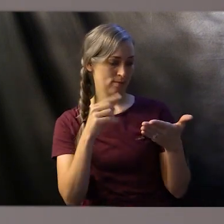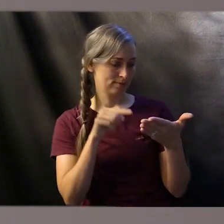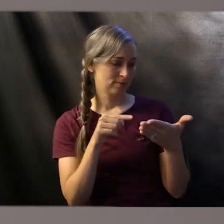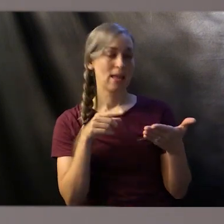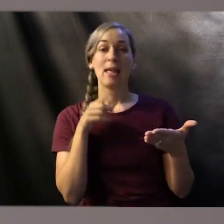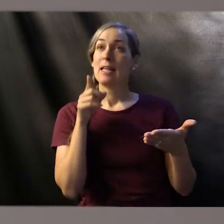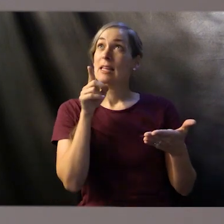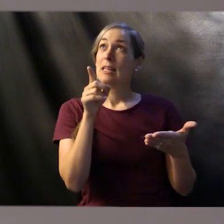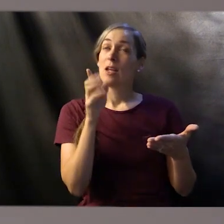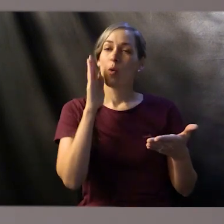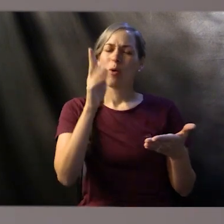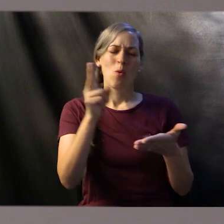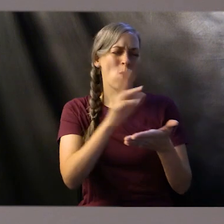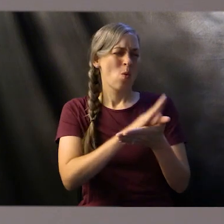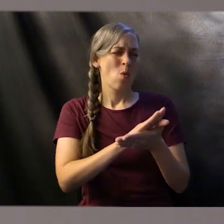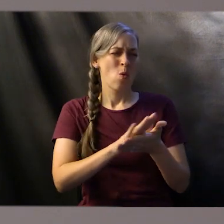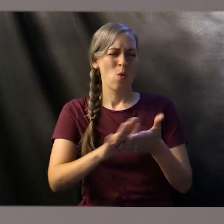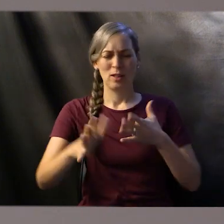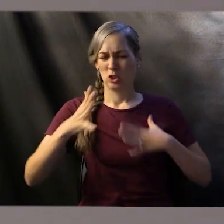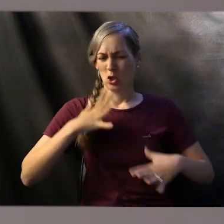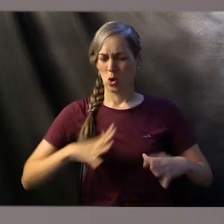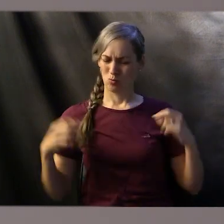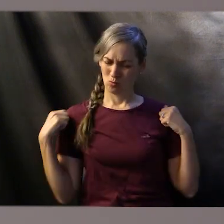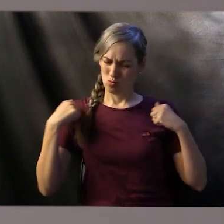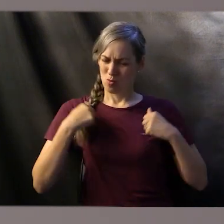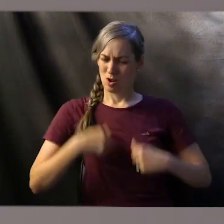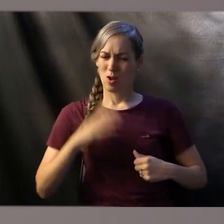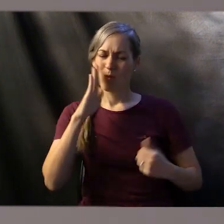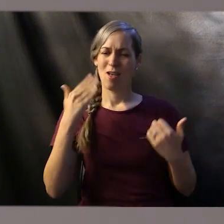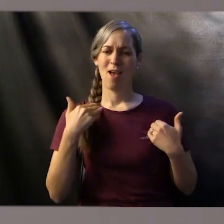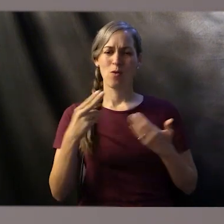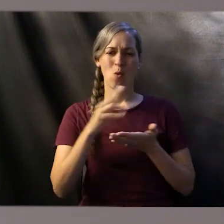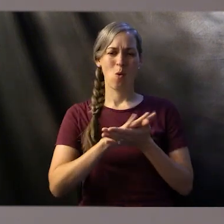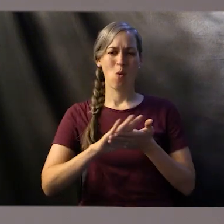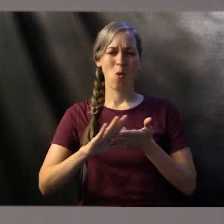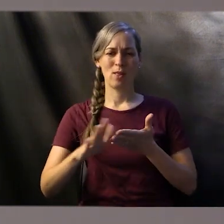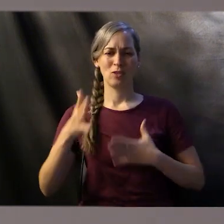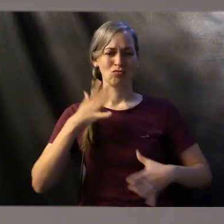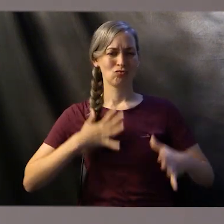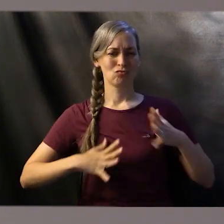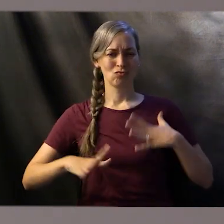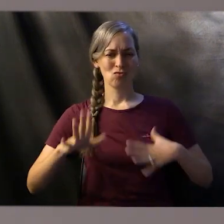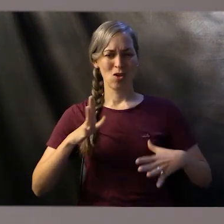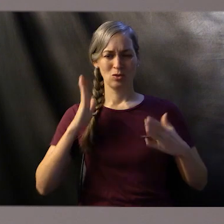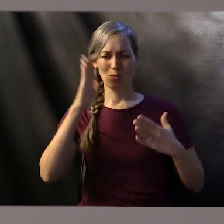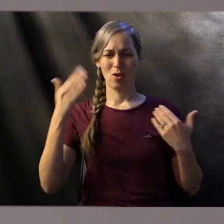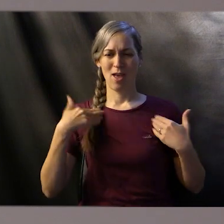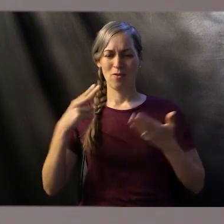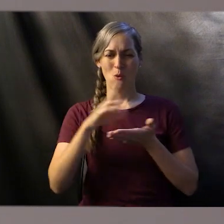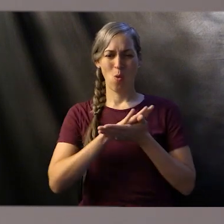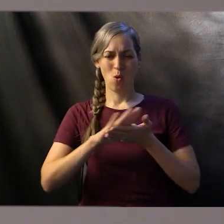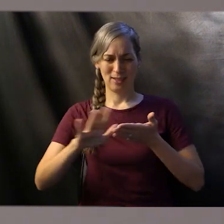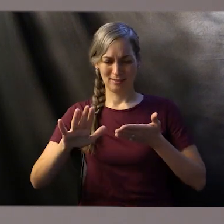the holy linen coat and shall have the linen undergarment on his body and he shall tie the linen sash around his